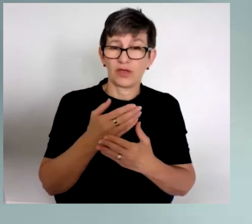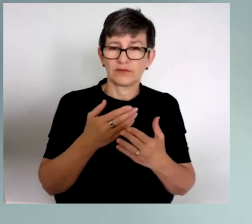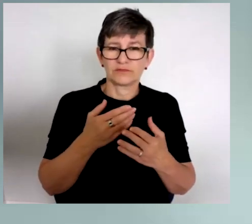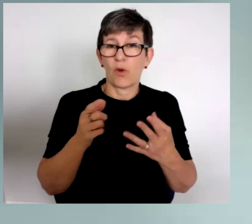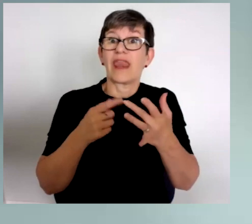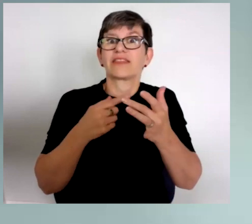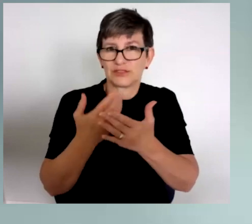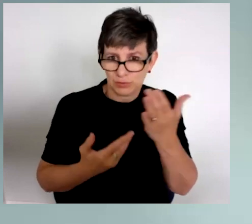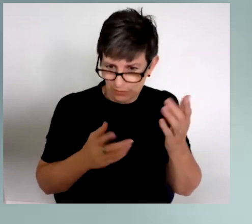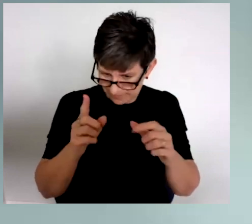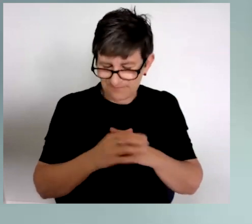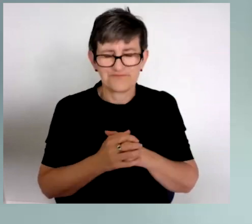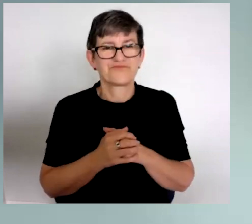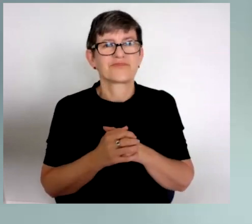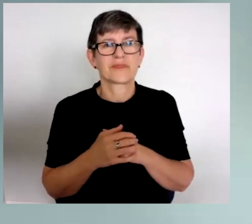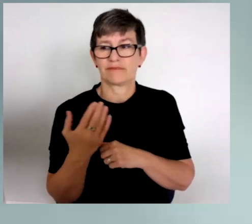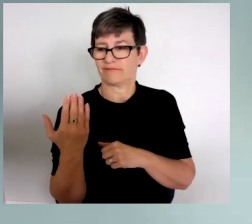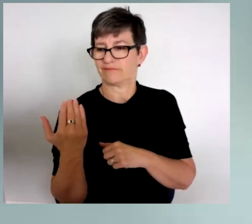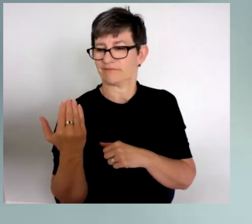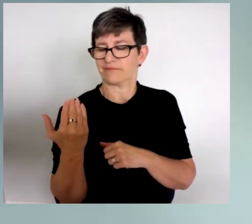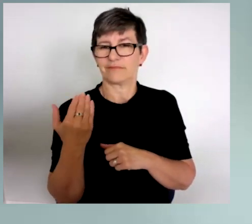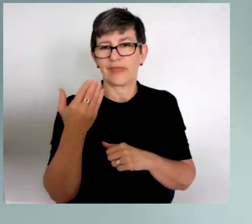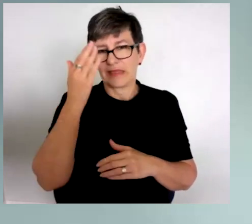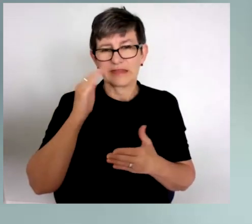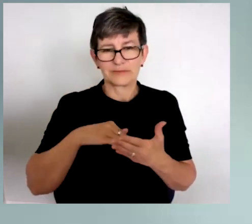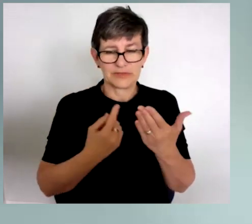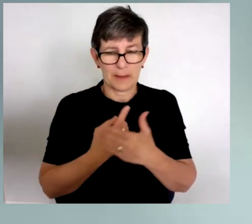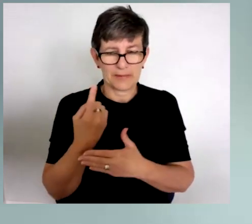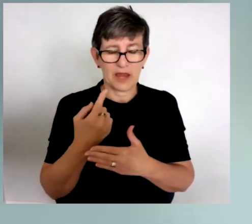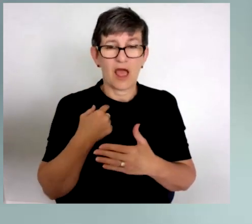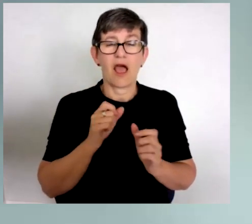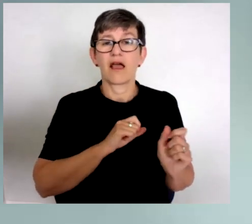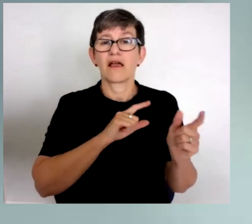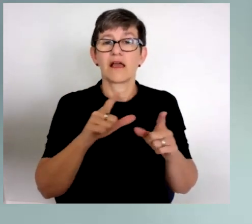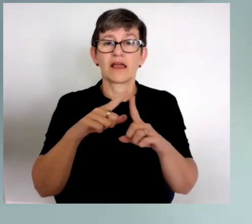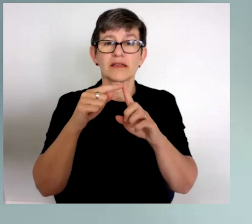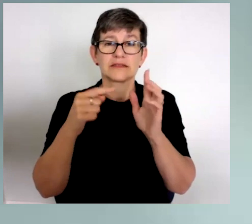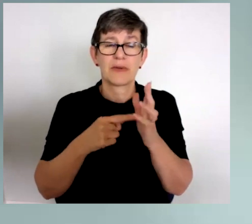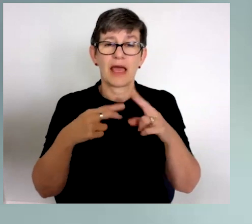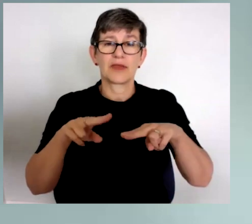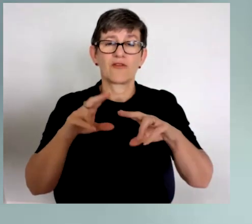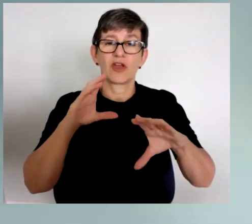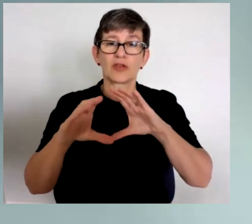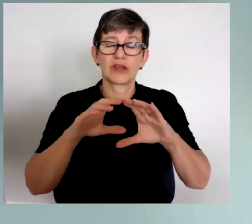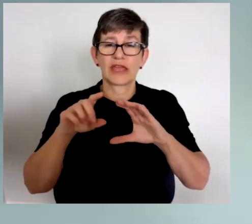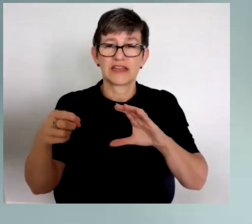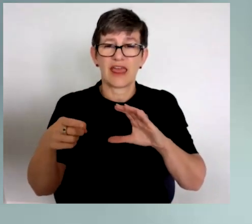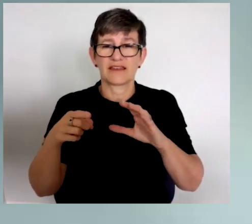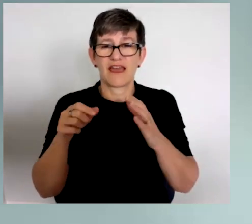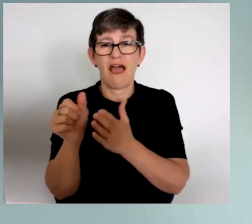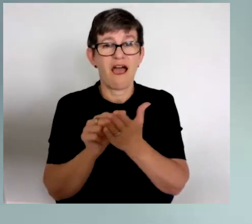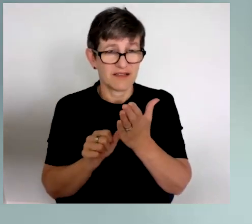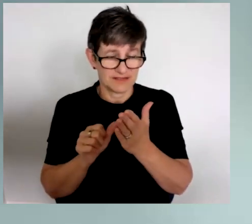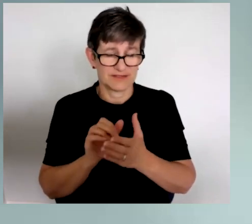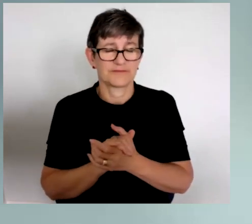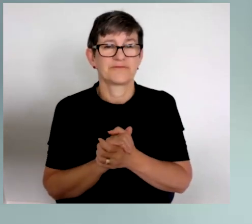more recent experience I had when I got the opportunity to go and speak to the Department of Communications and the Arts.